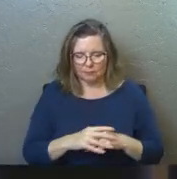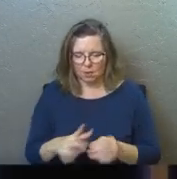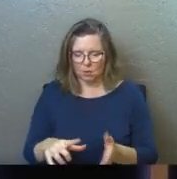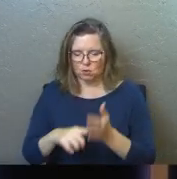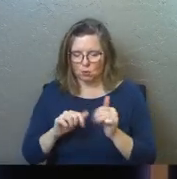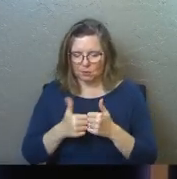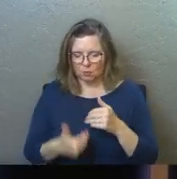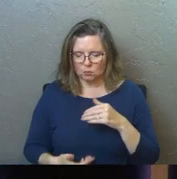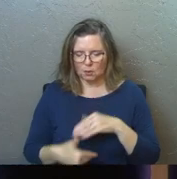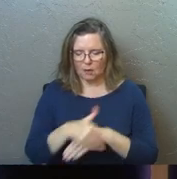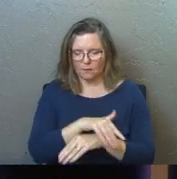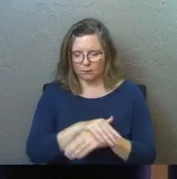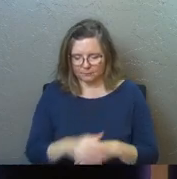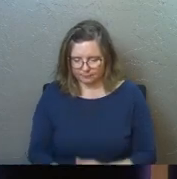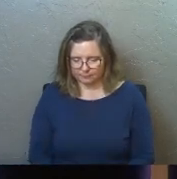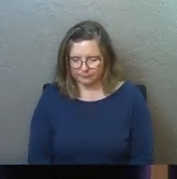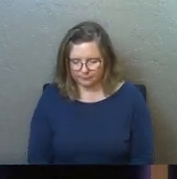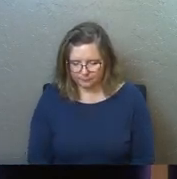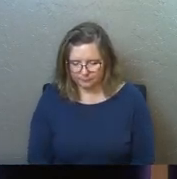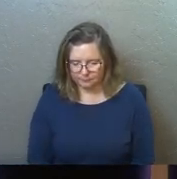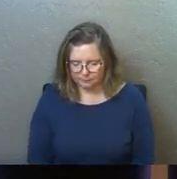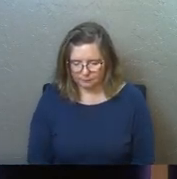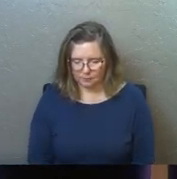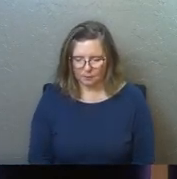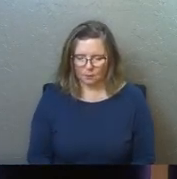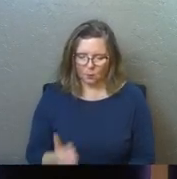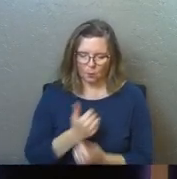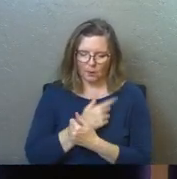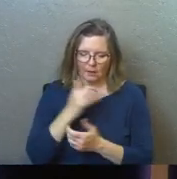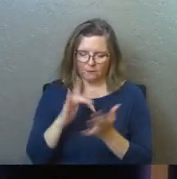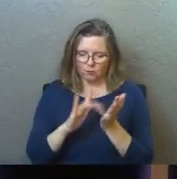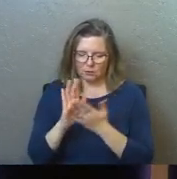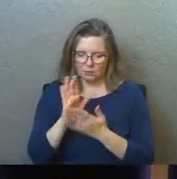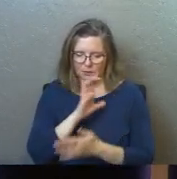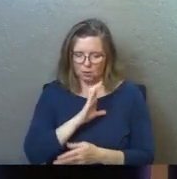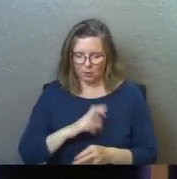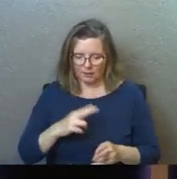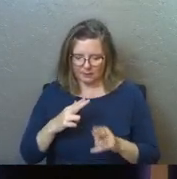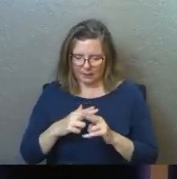Show us how to cover. We love you, Jesus. In Christ's name. Amen.